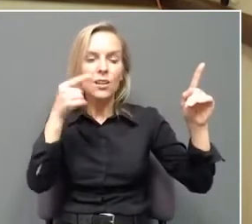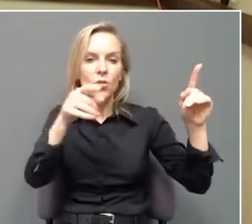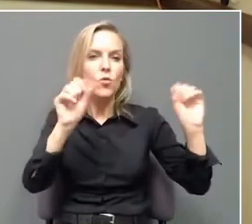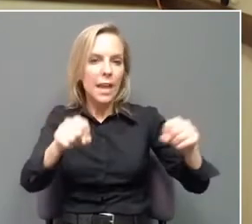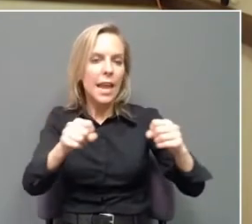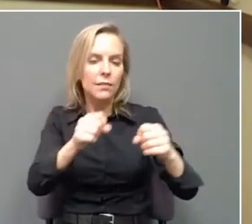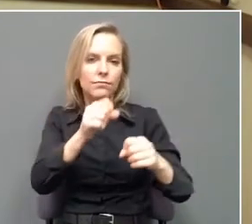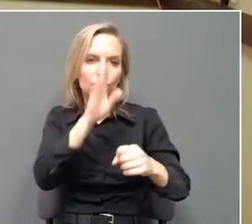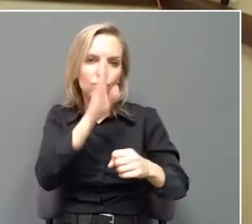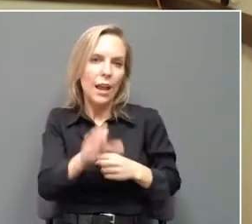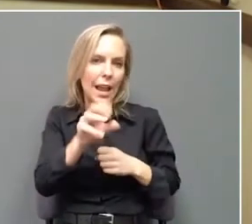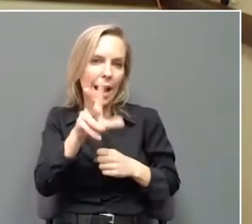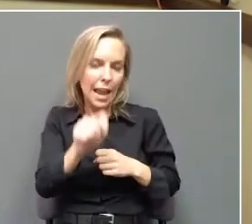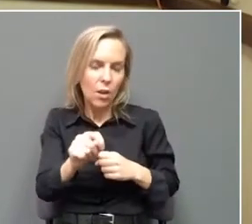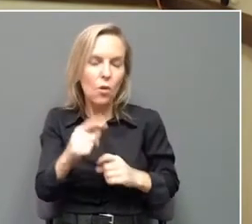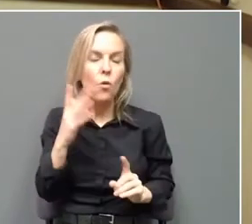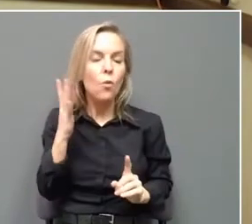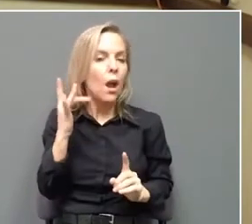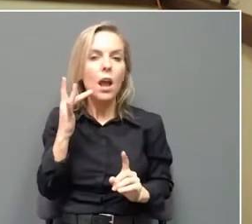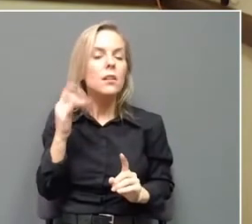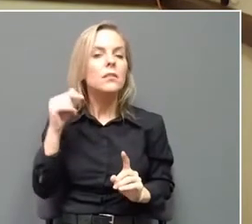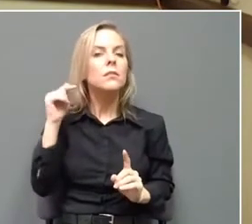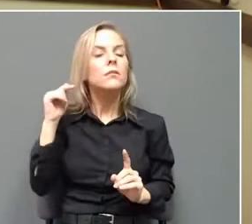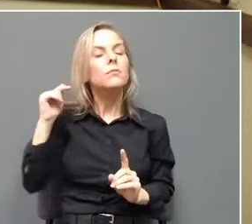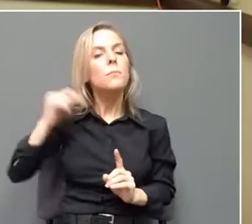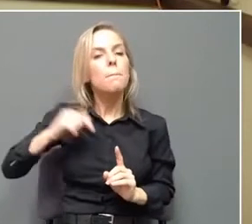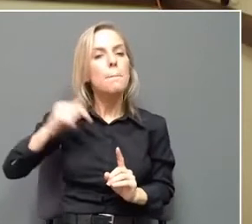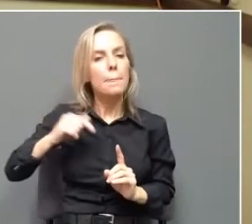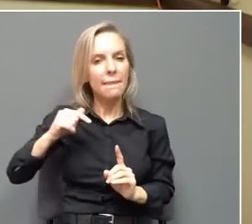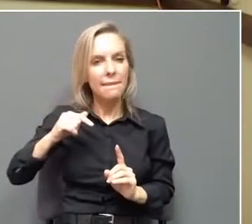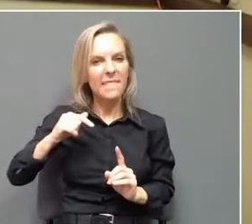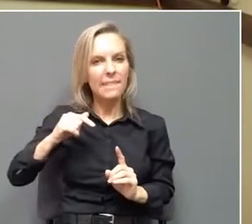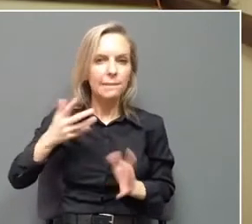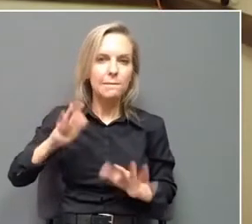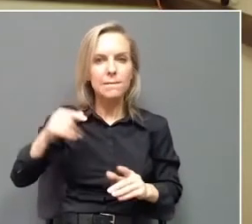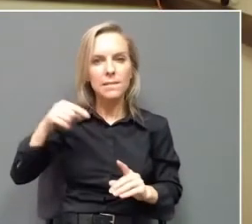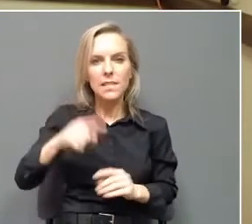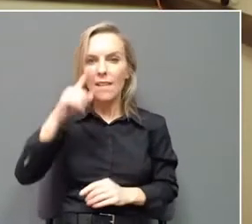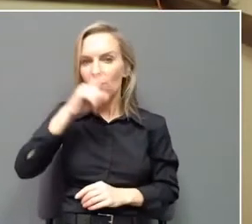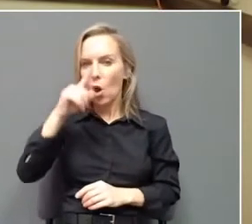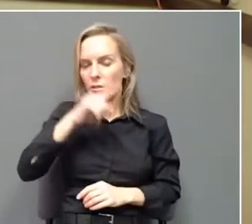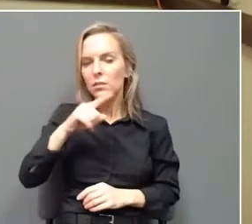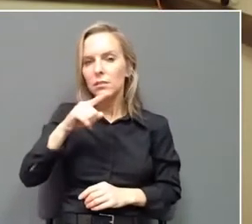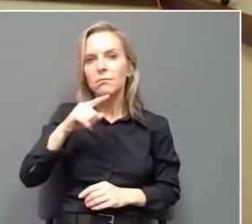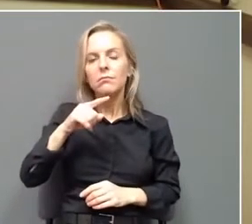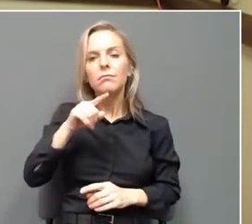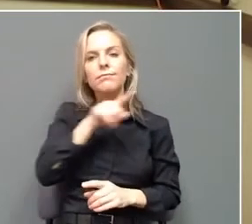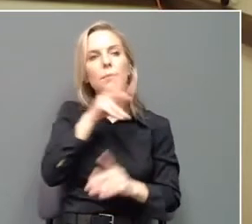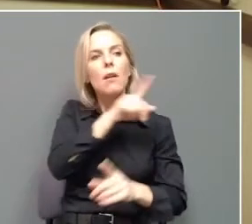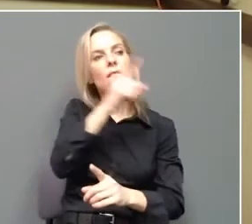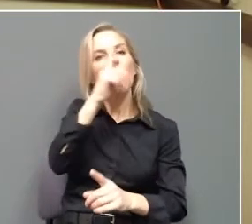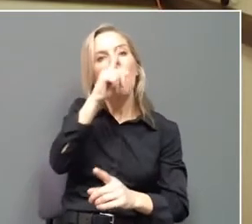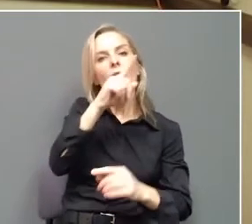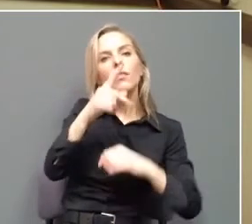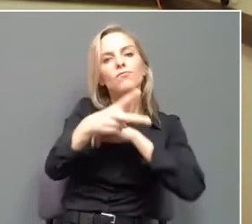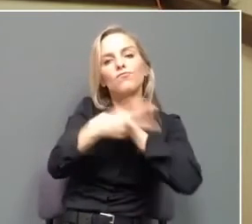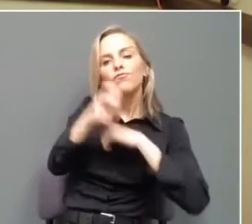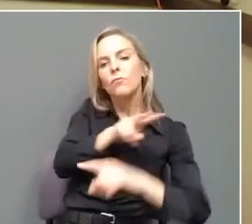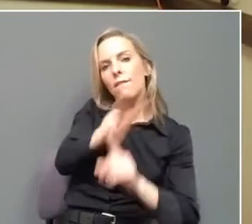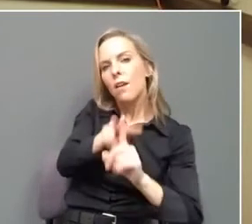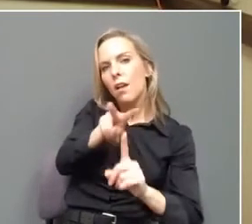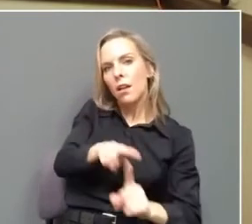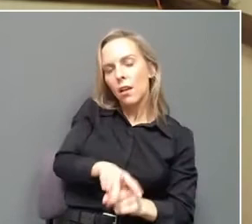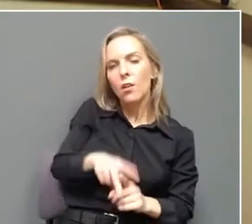because the way these the way these false claims are happening are organized criminals are buying